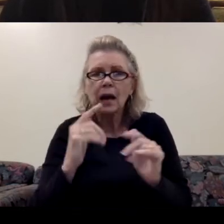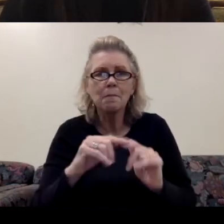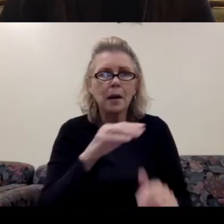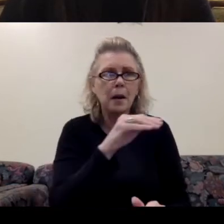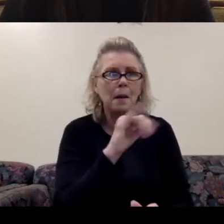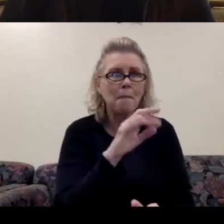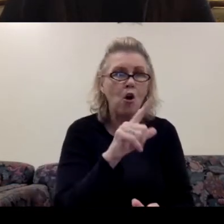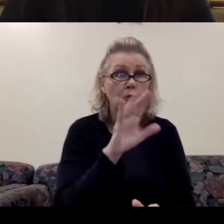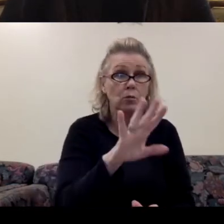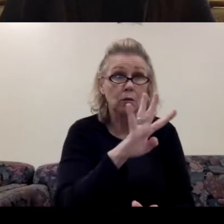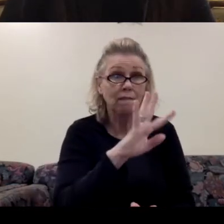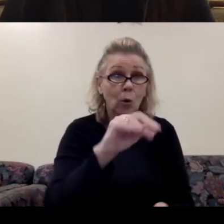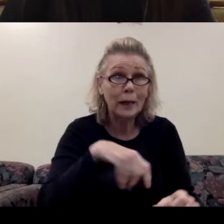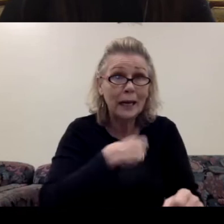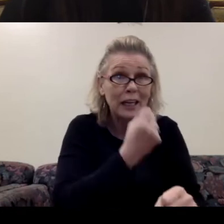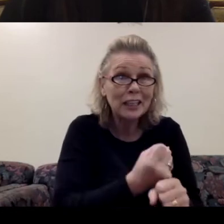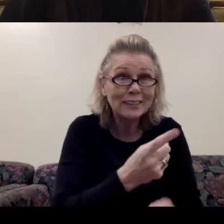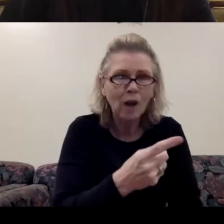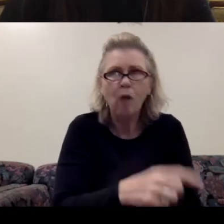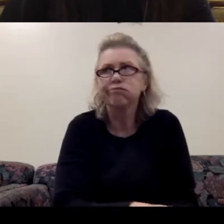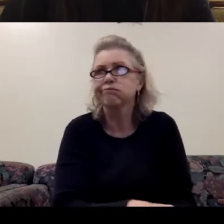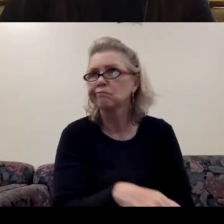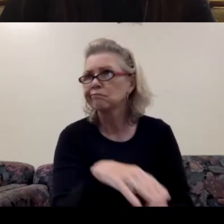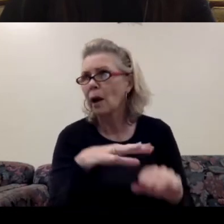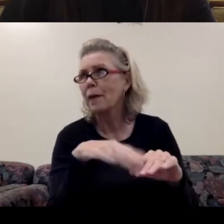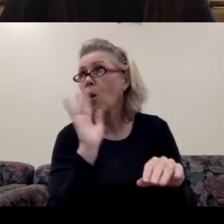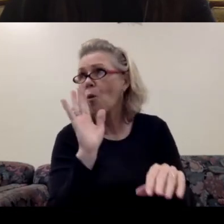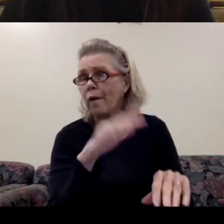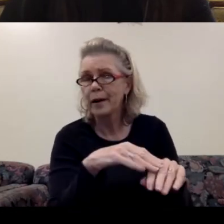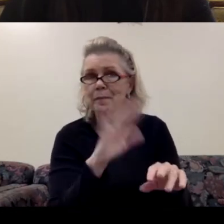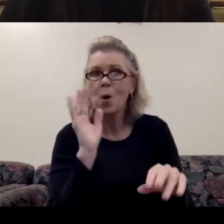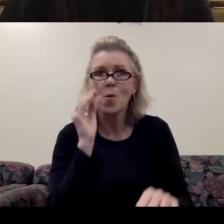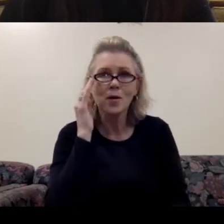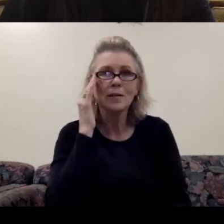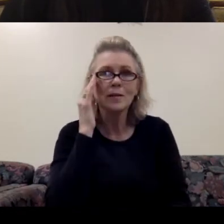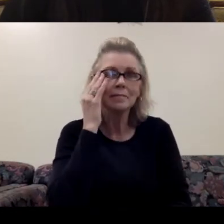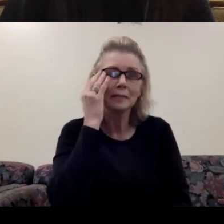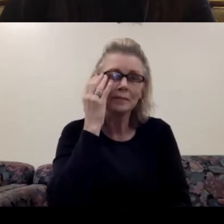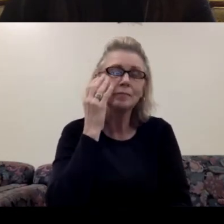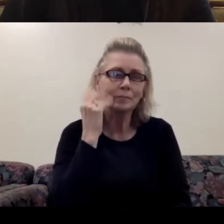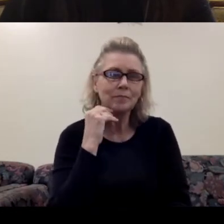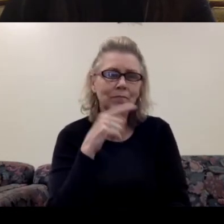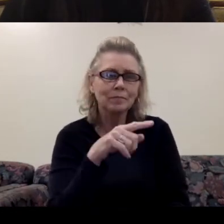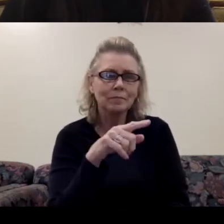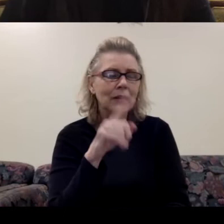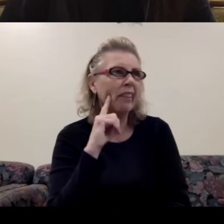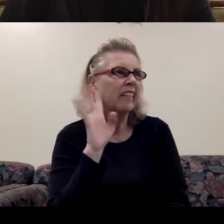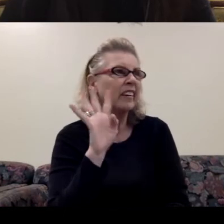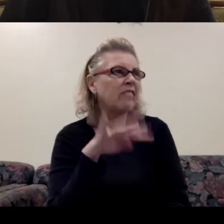been 40 years without doing the math? Yeah, I'm saying 44,